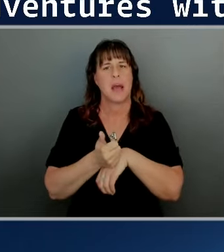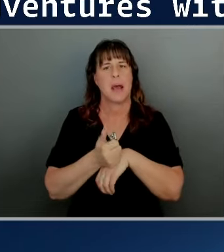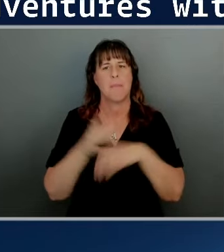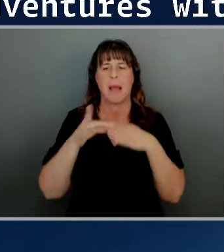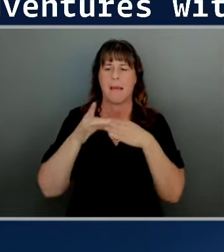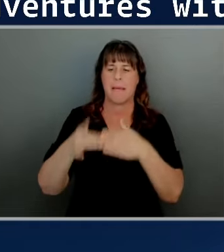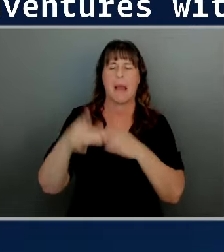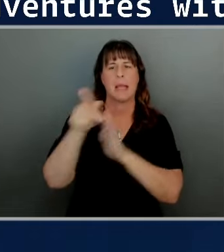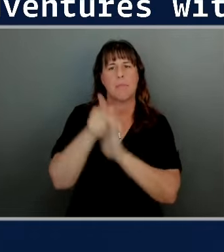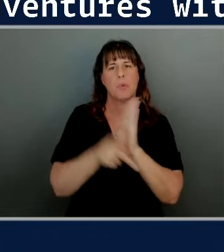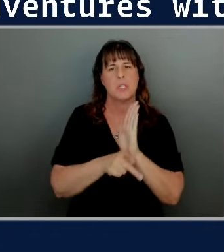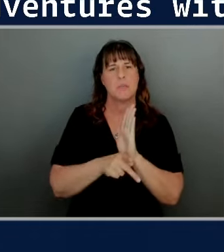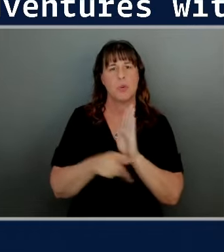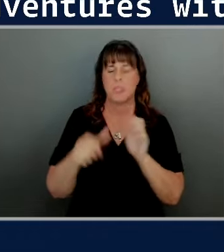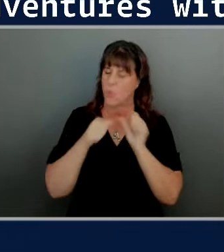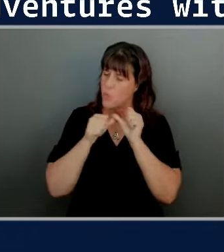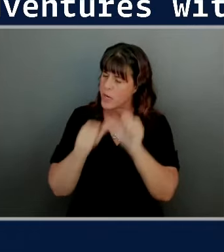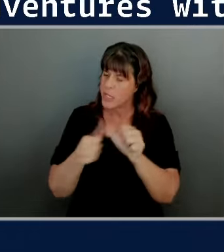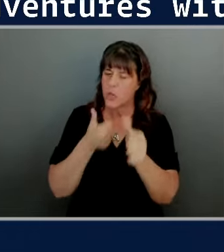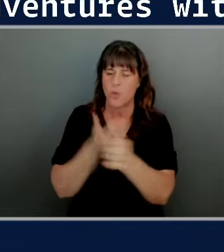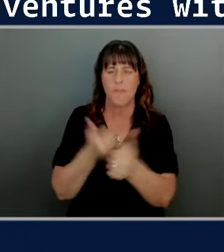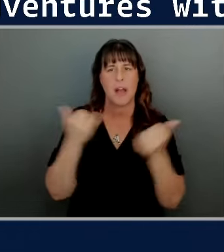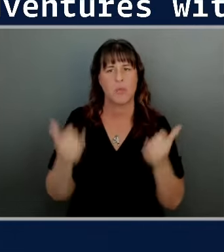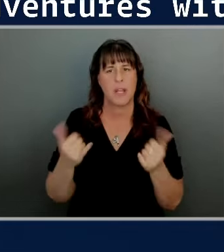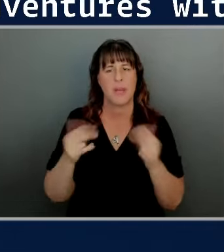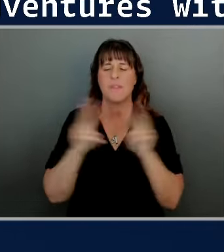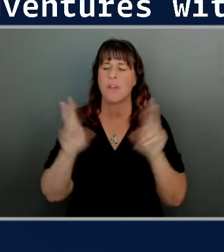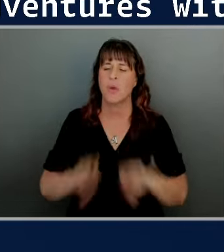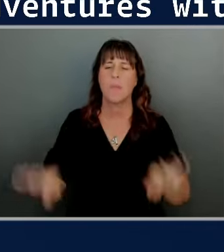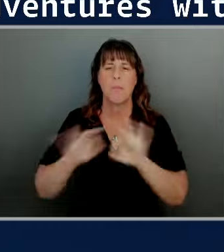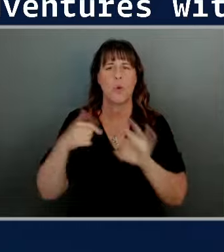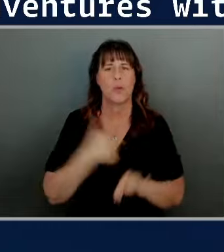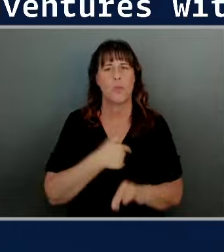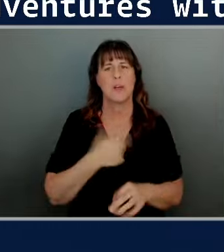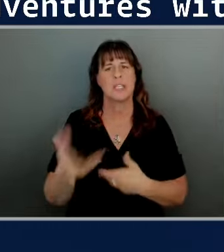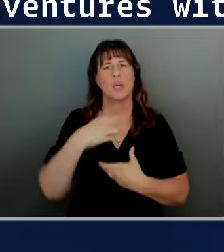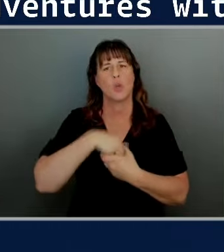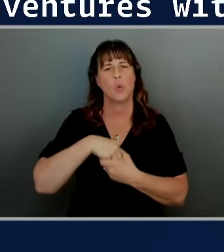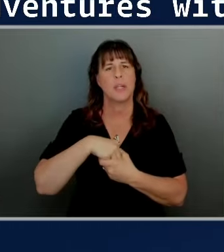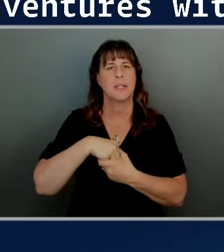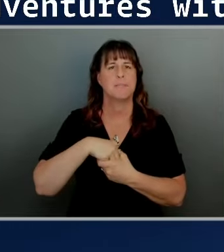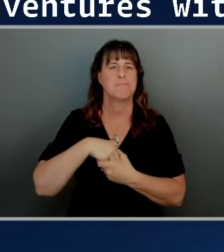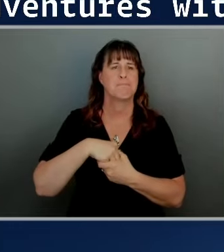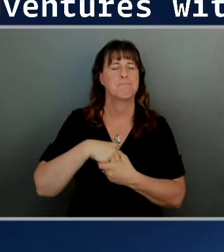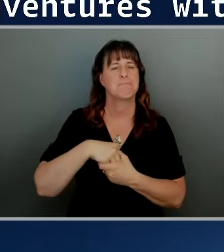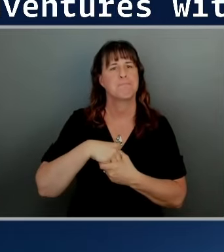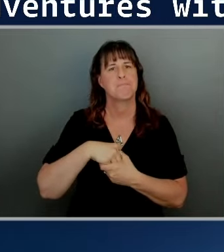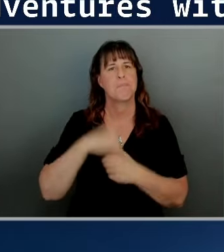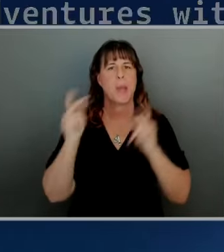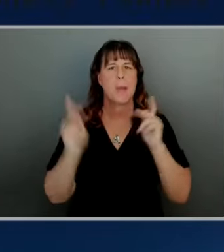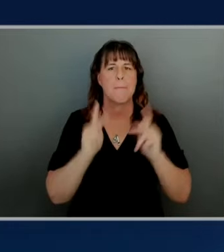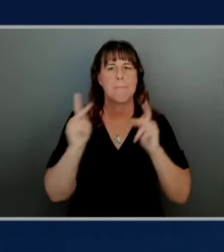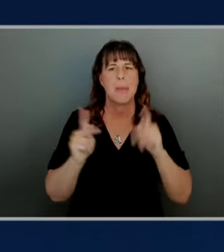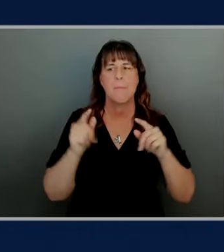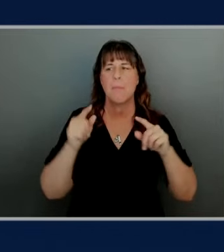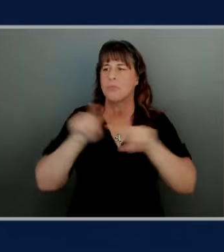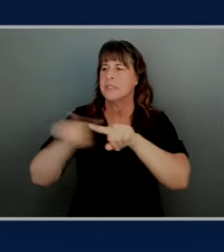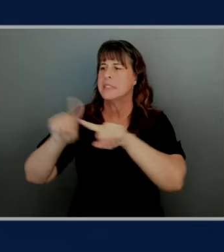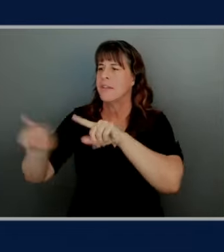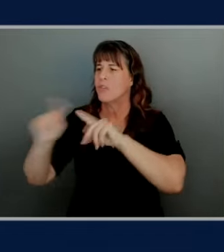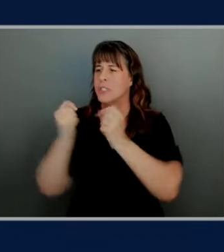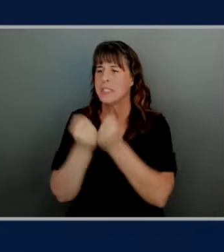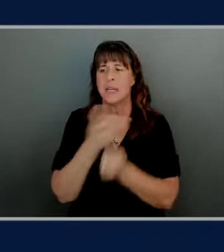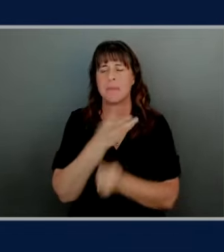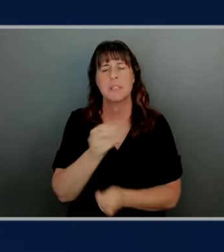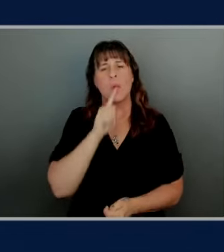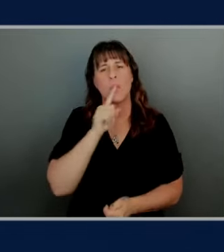that we still follow today and that was incredibly important to us and that included individuals from across our different teams and you know what was